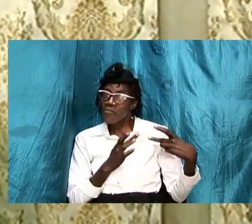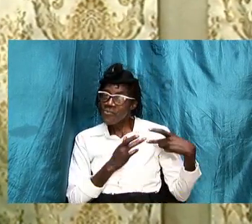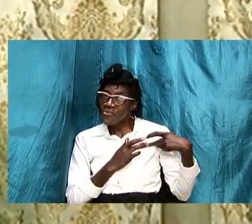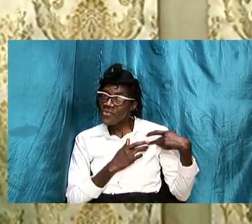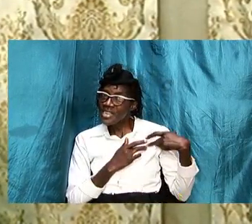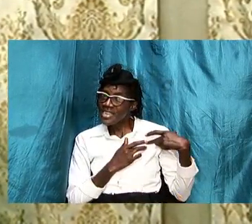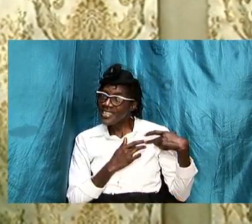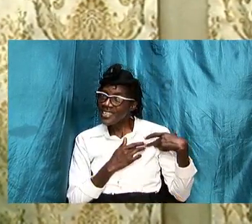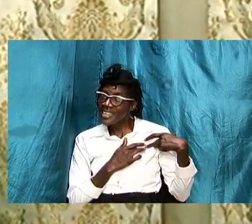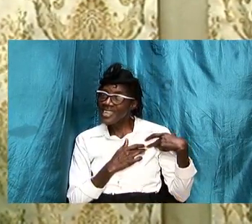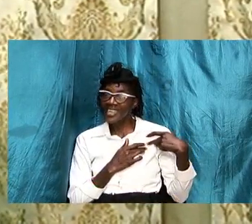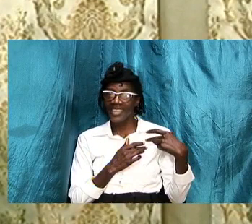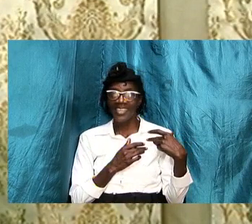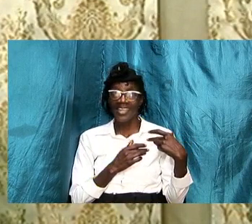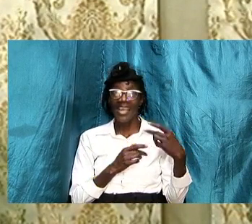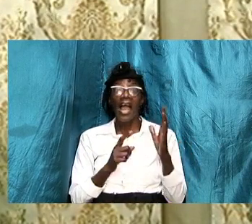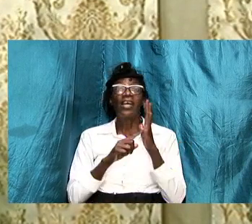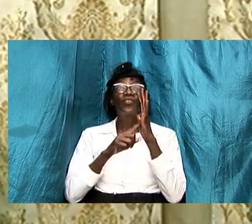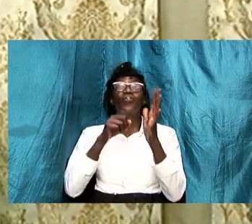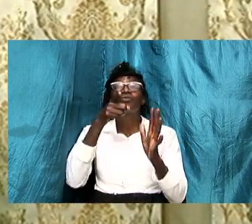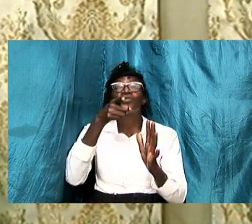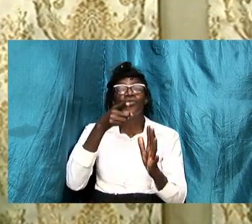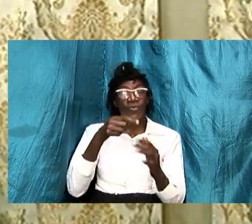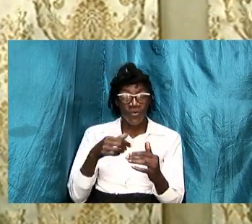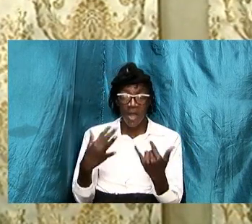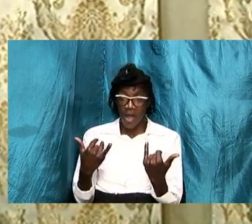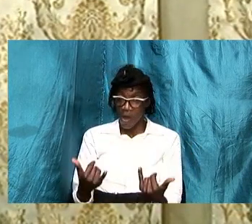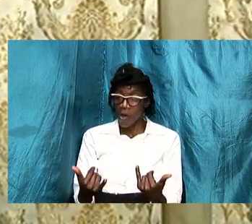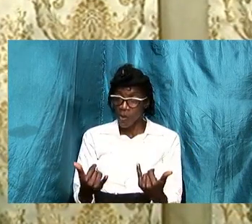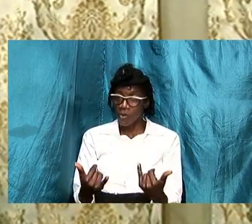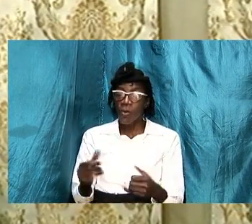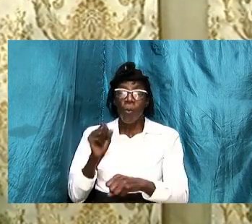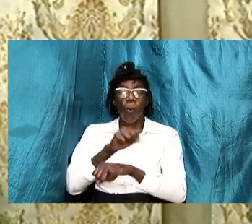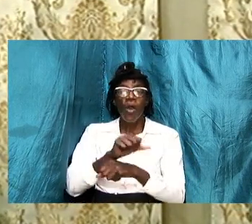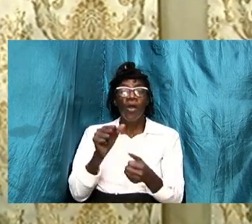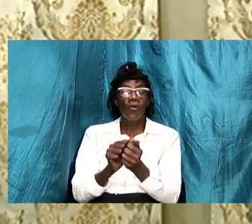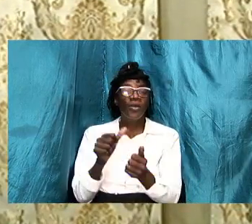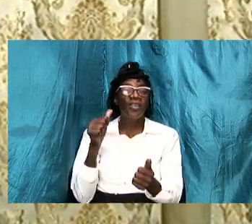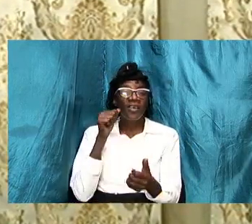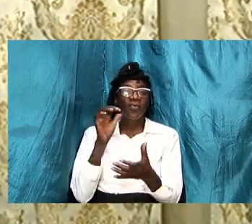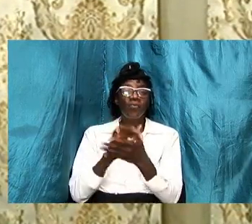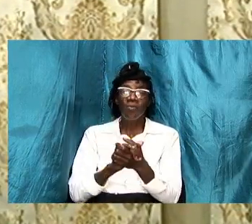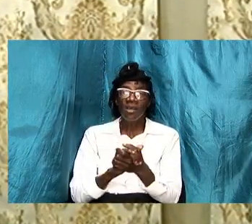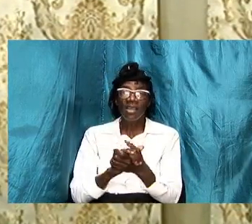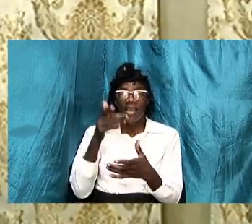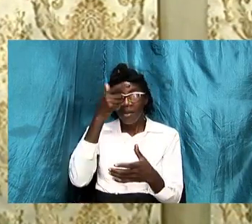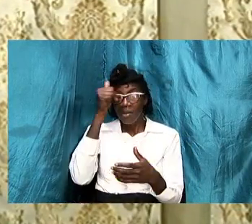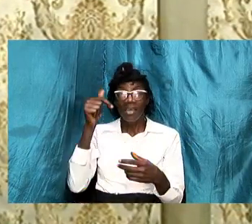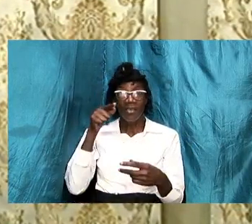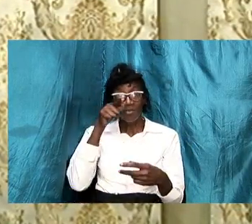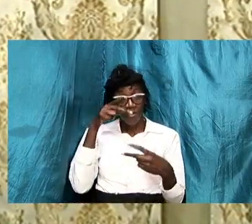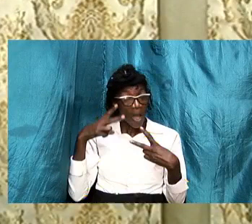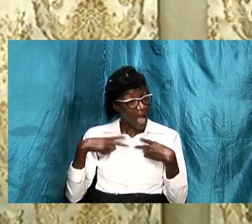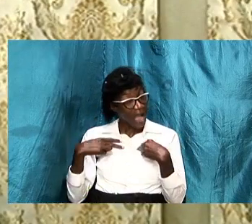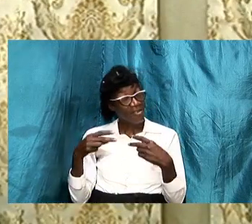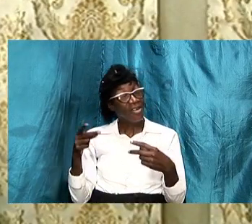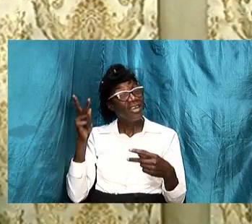dictates to us how we then deal with them because we have the knowledge knowledge